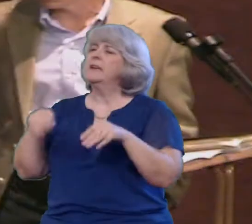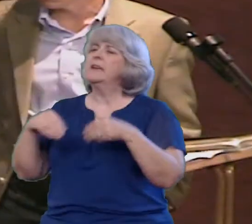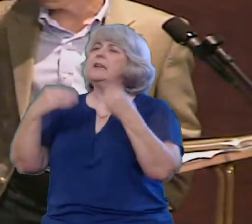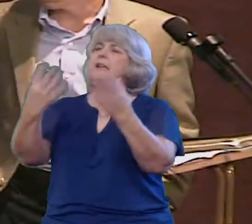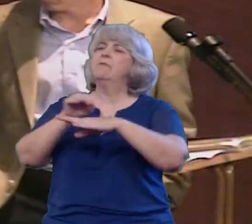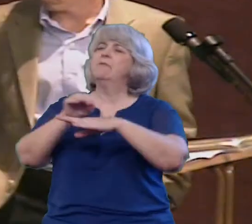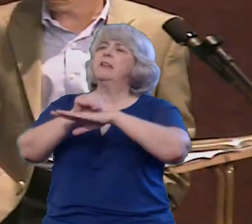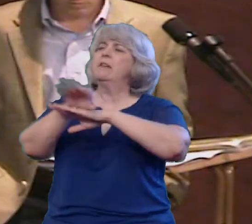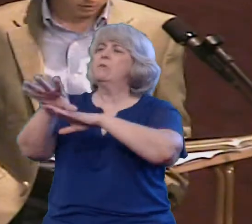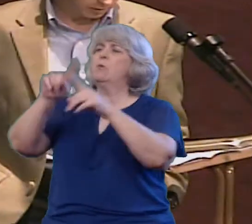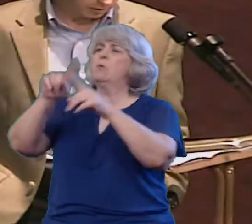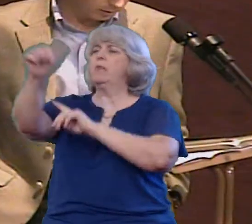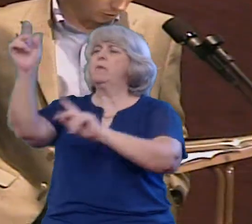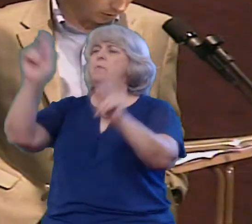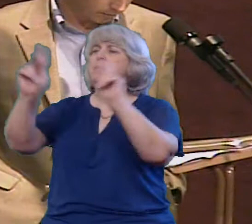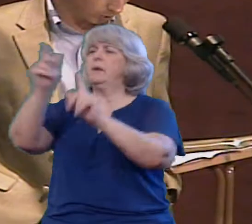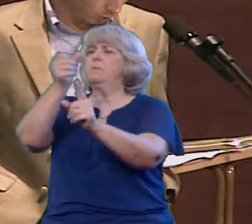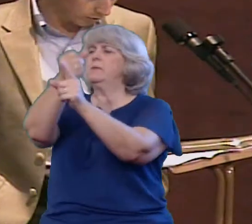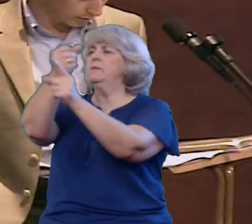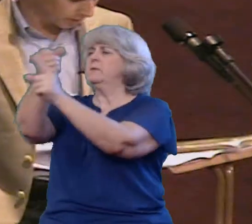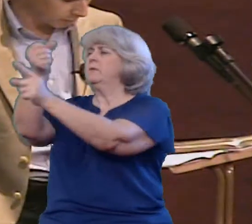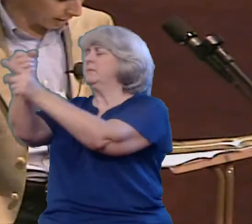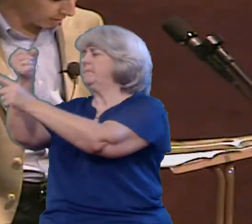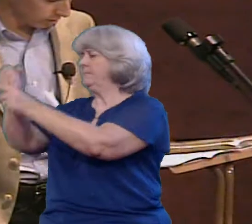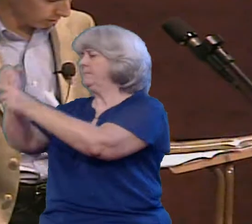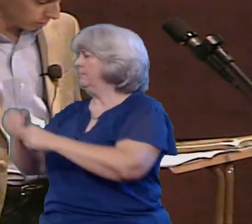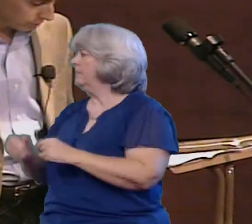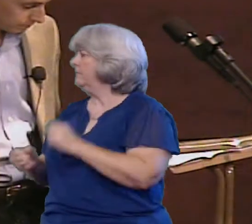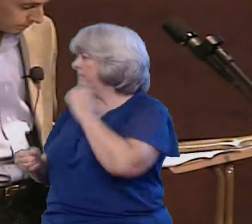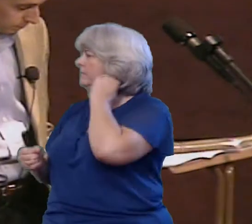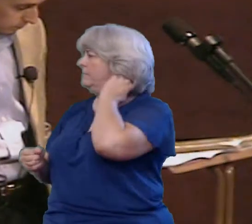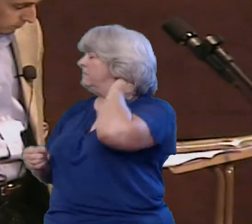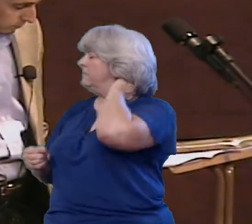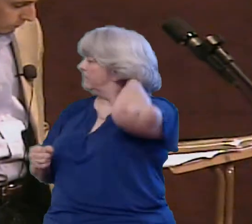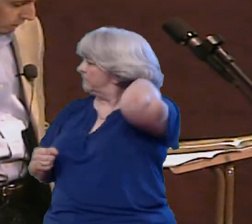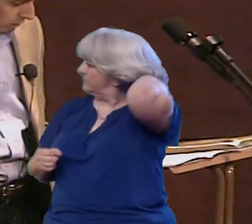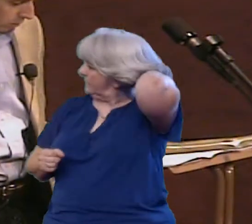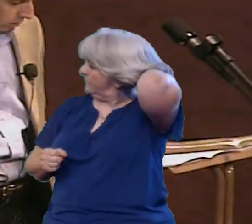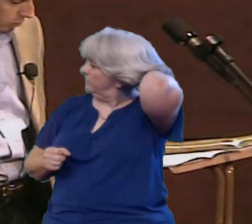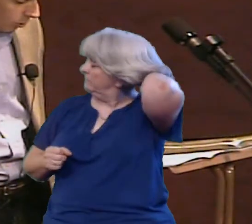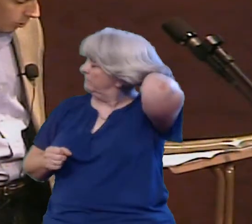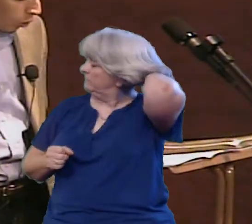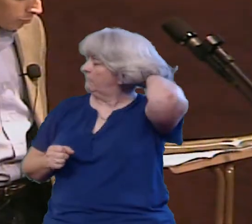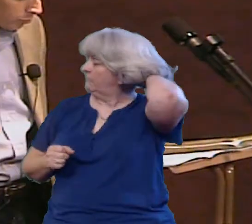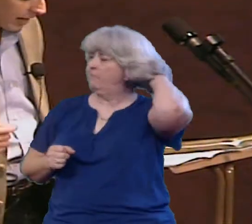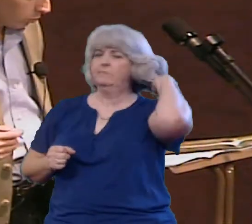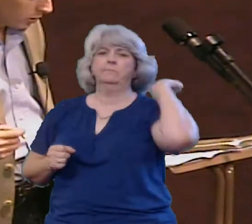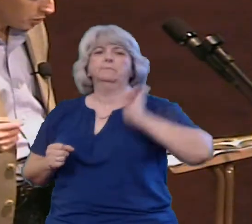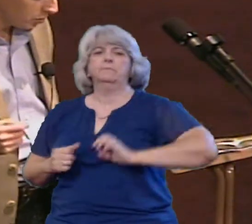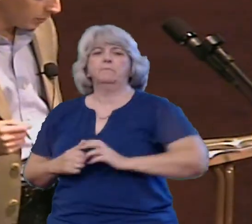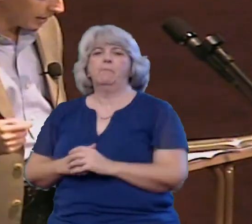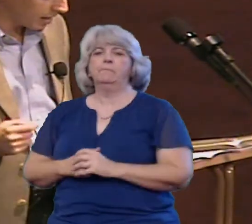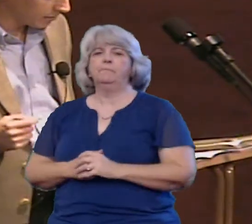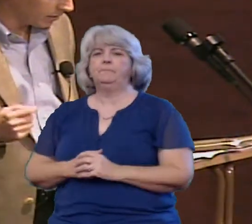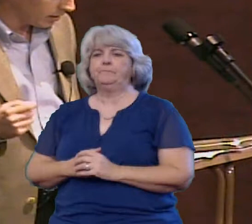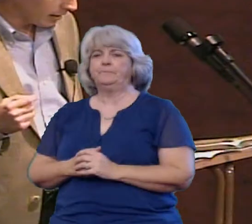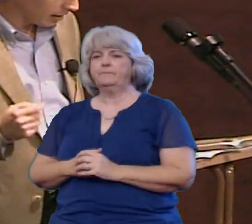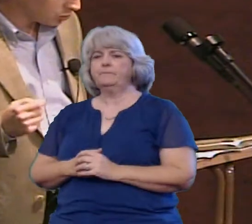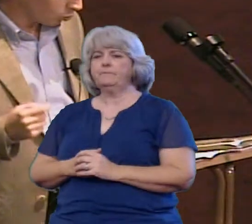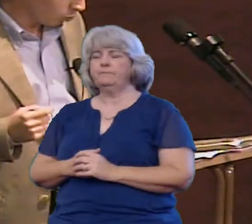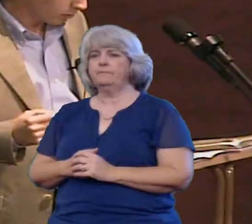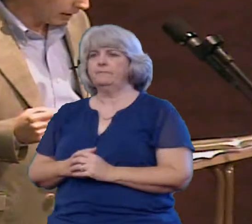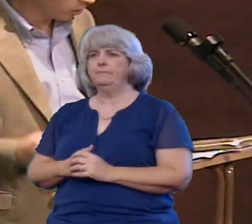others The yield influence that impacts others You see the goals for families should be to have